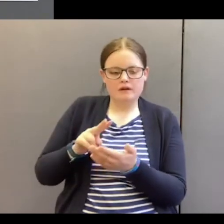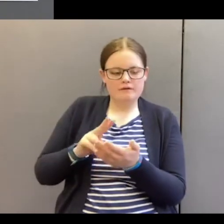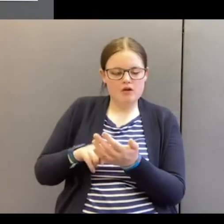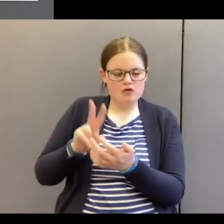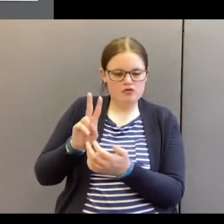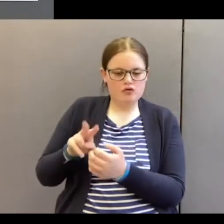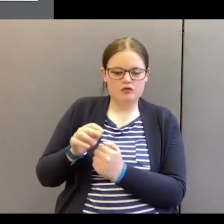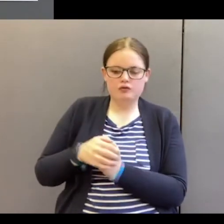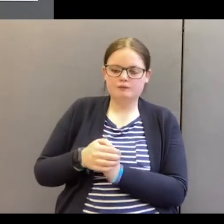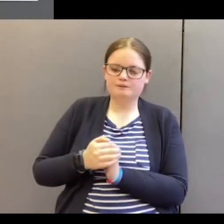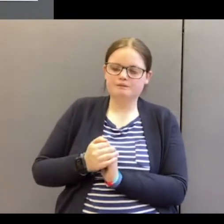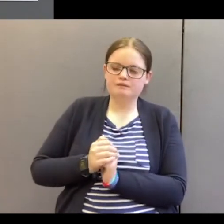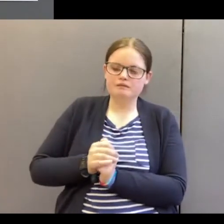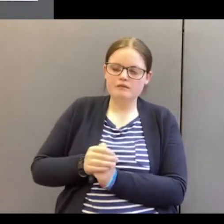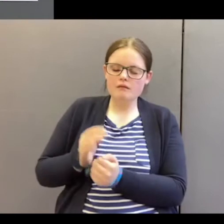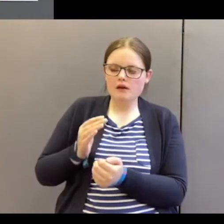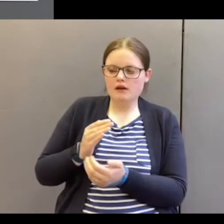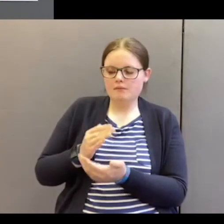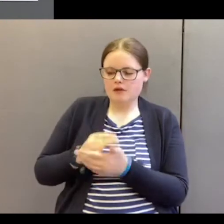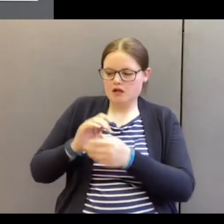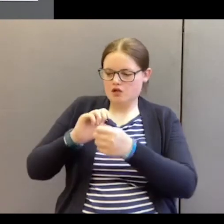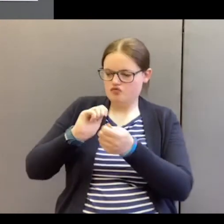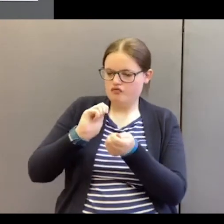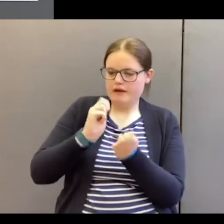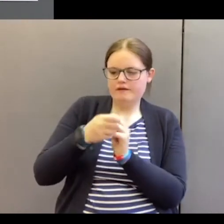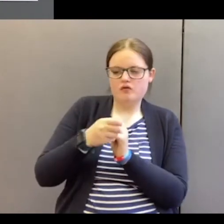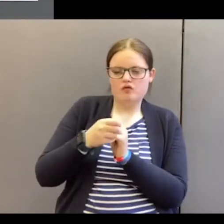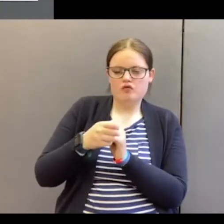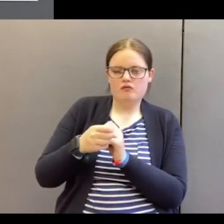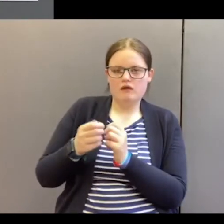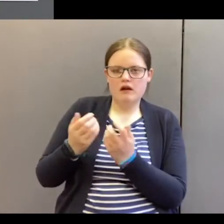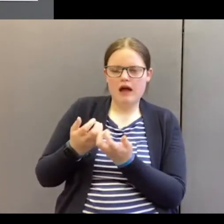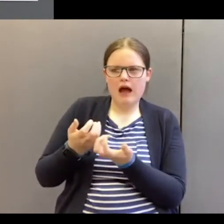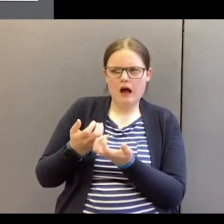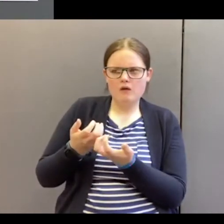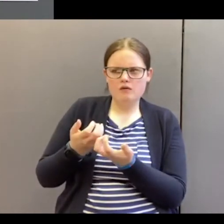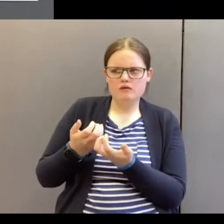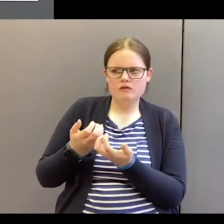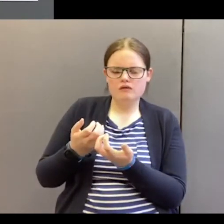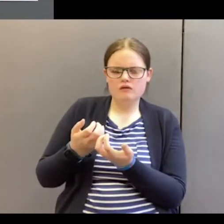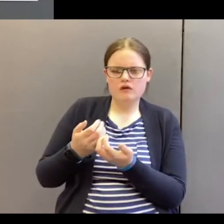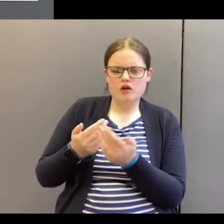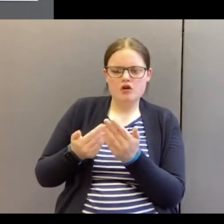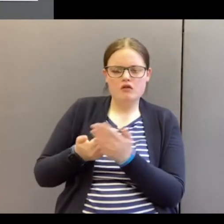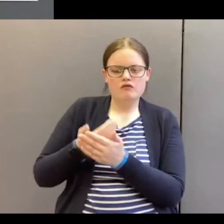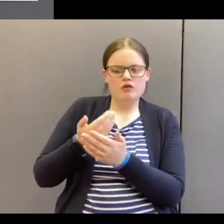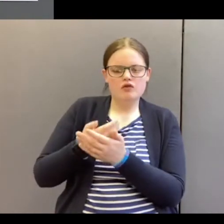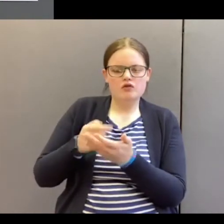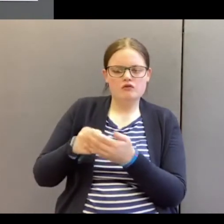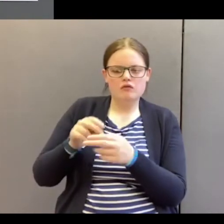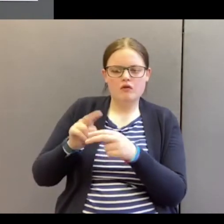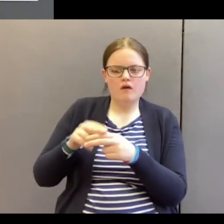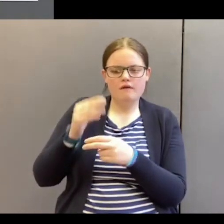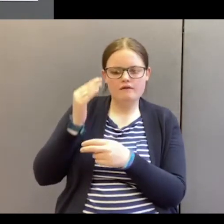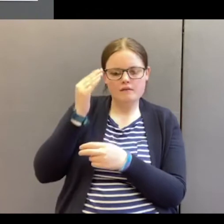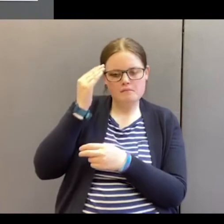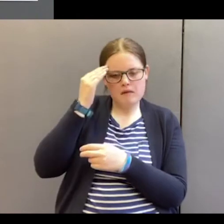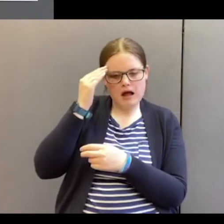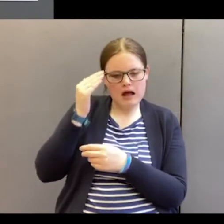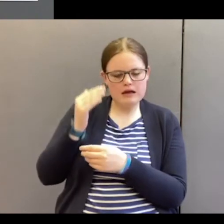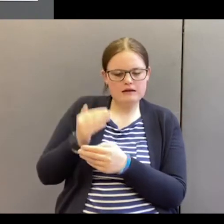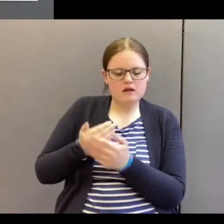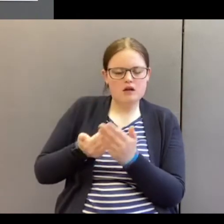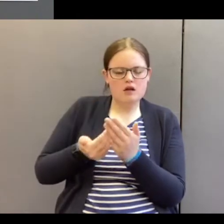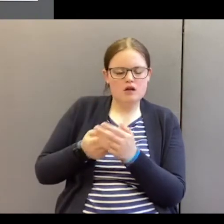be transformed by the renewing, the revival, the